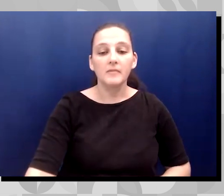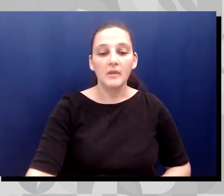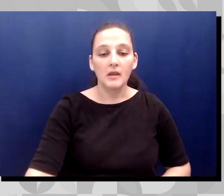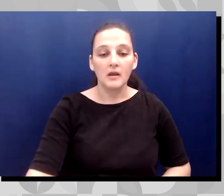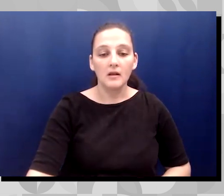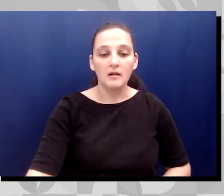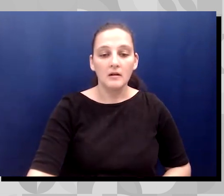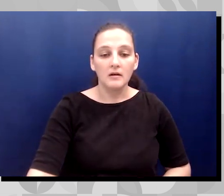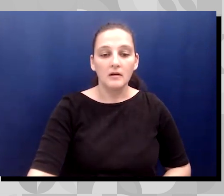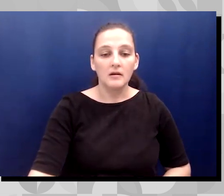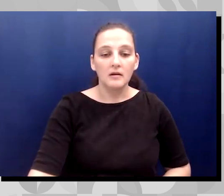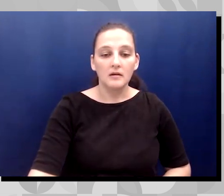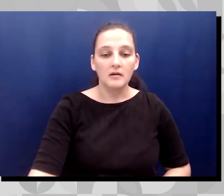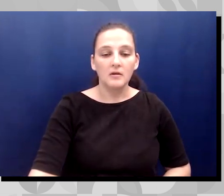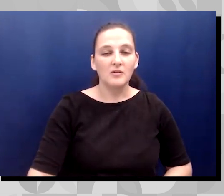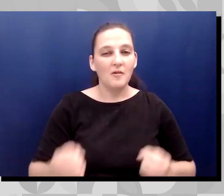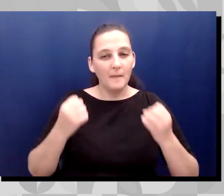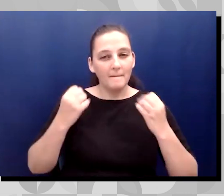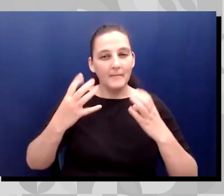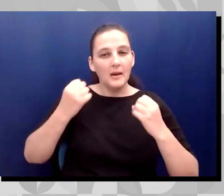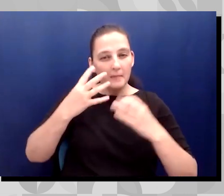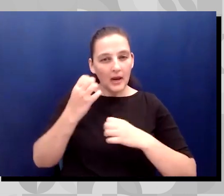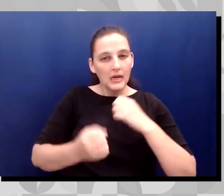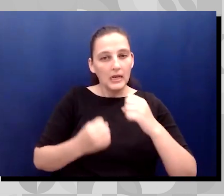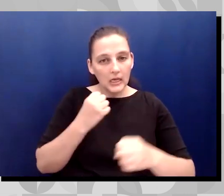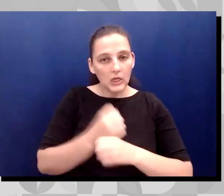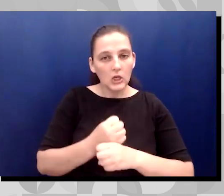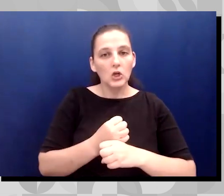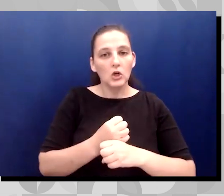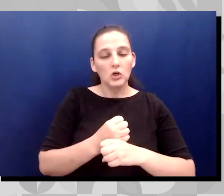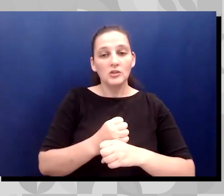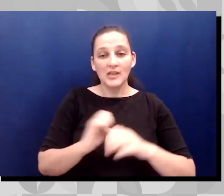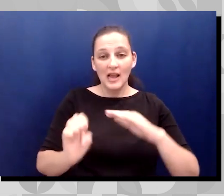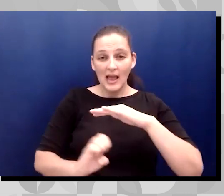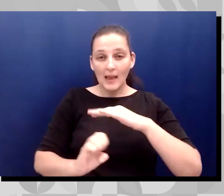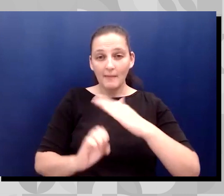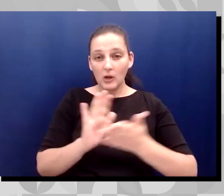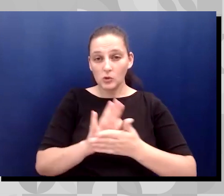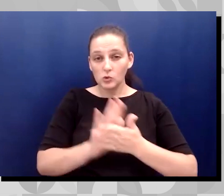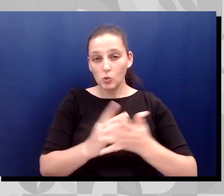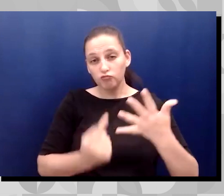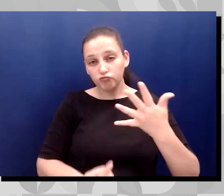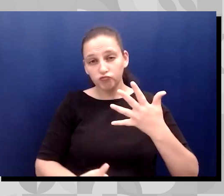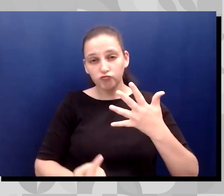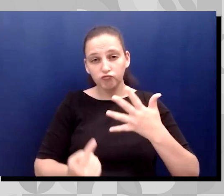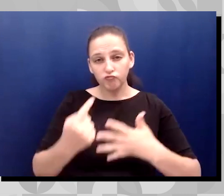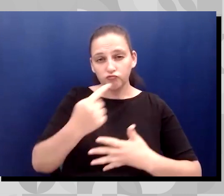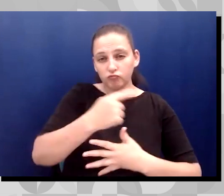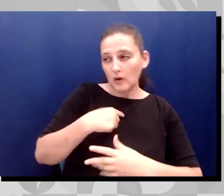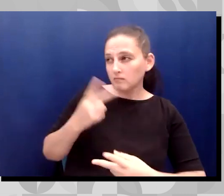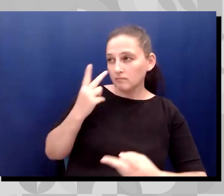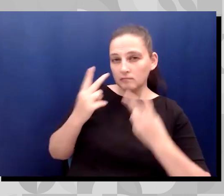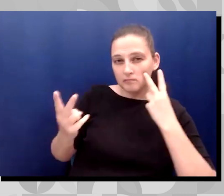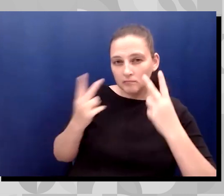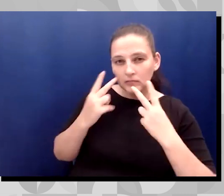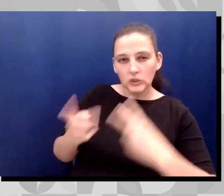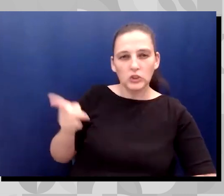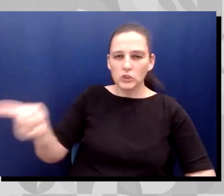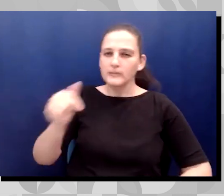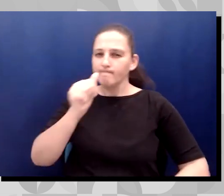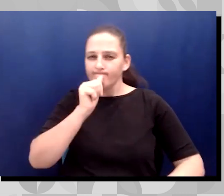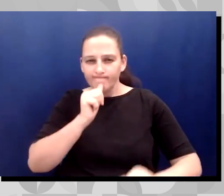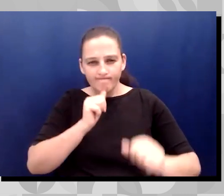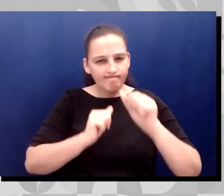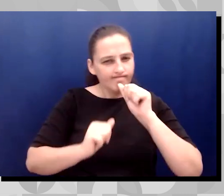elementary school, I just saw all the perseverance that she lived with, and she never let